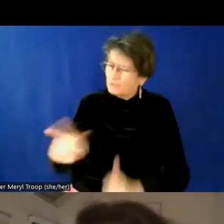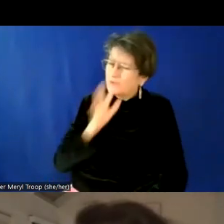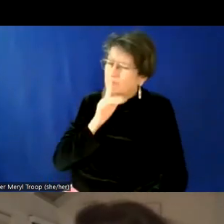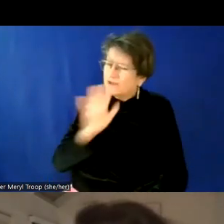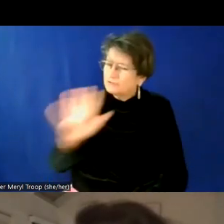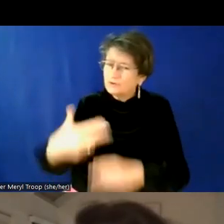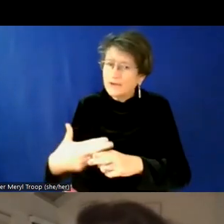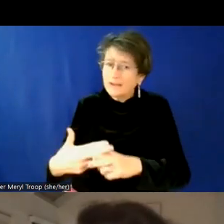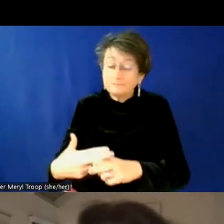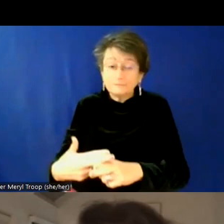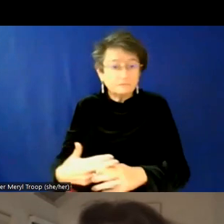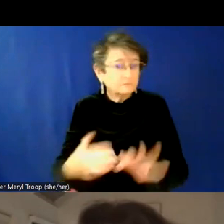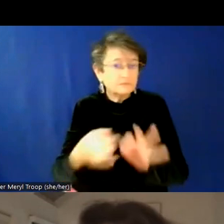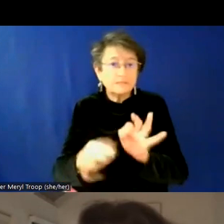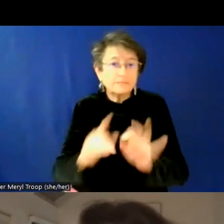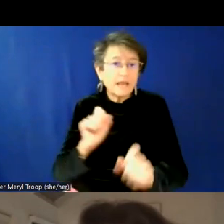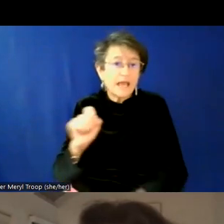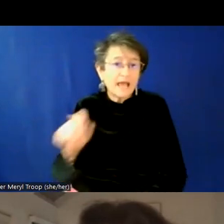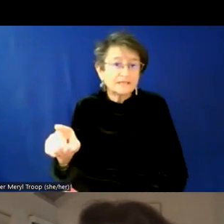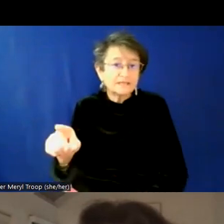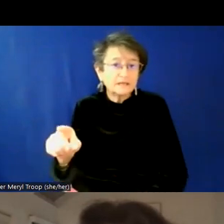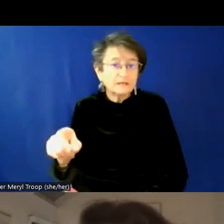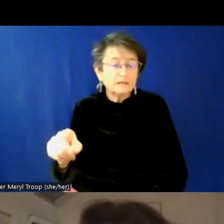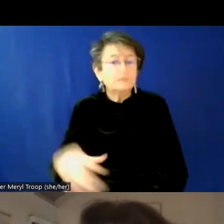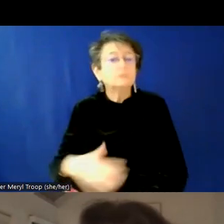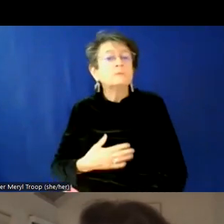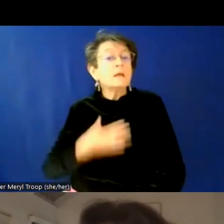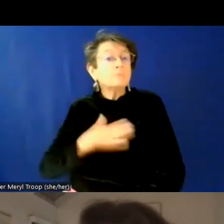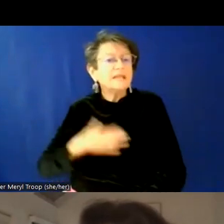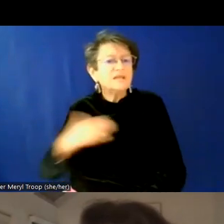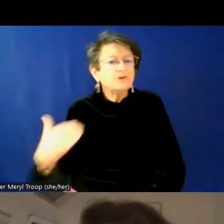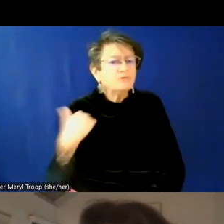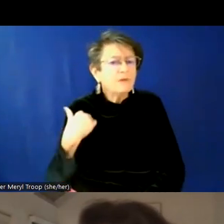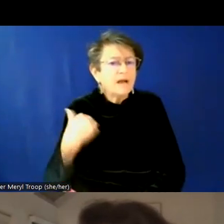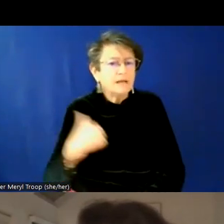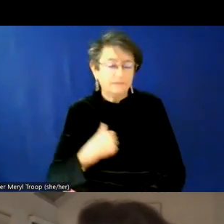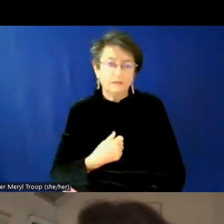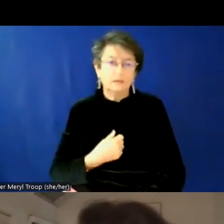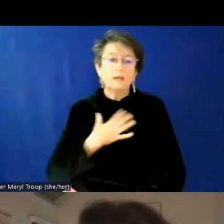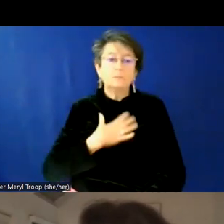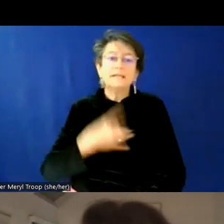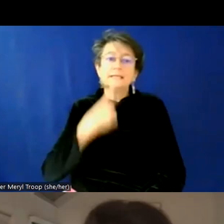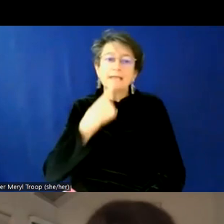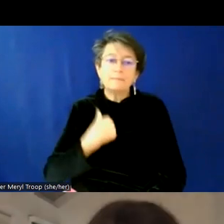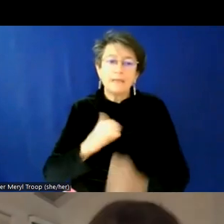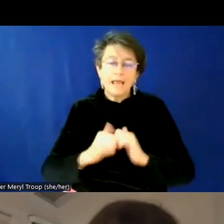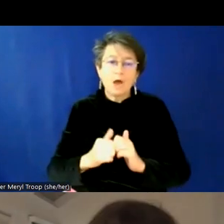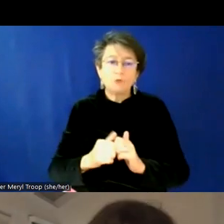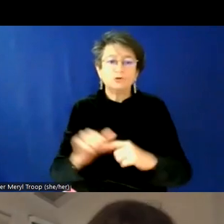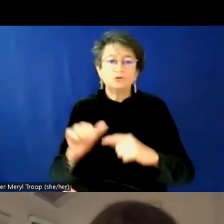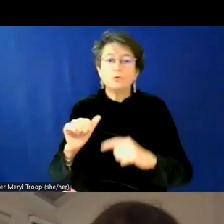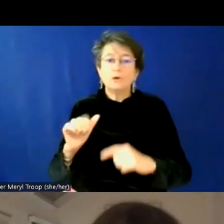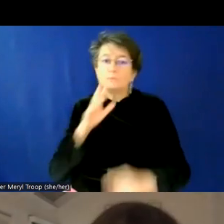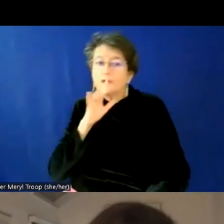it's simply it's to ask, you know, it's like, Hey, can you remind me, or can you please tell me, you know, how to pronounce your name and then practice it